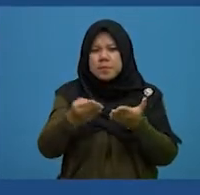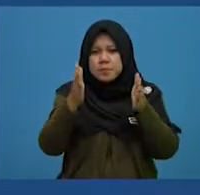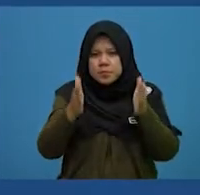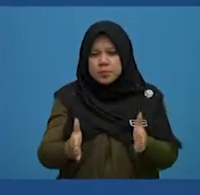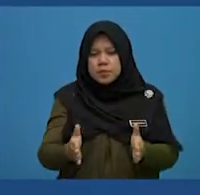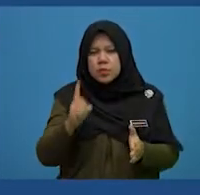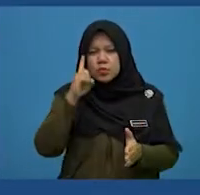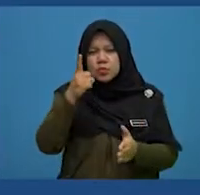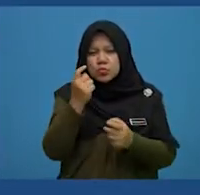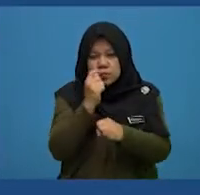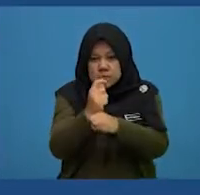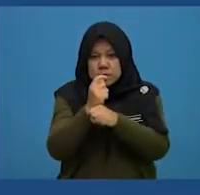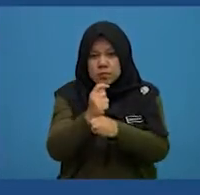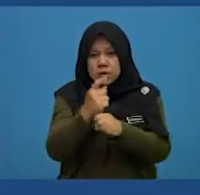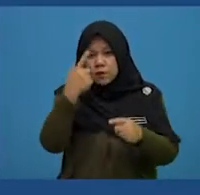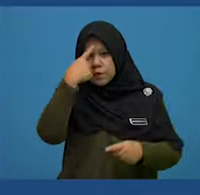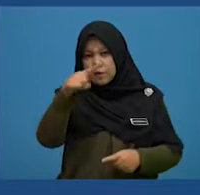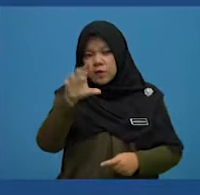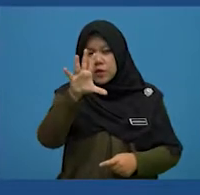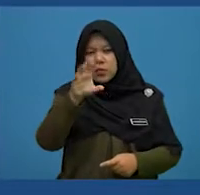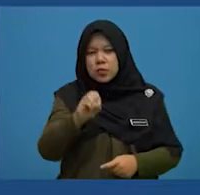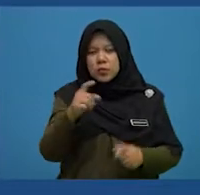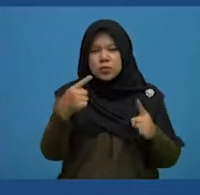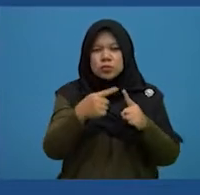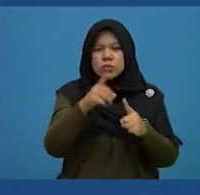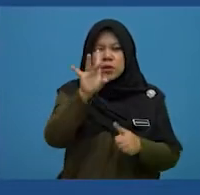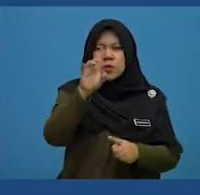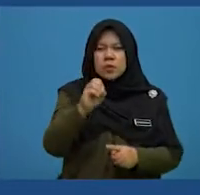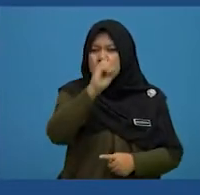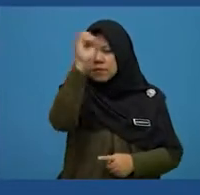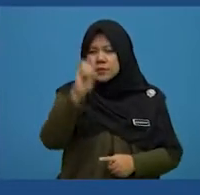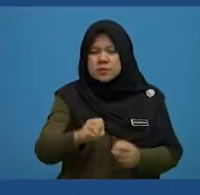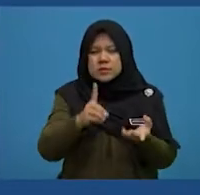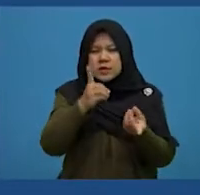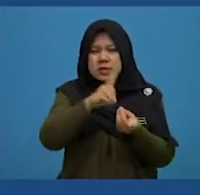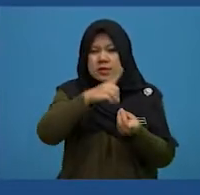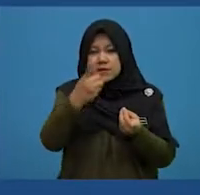are willing to endure for 50 to 80% discounts.